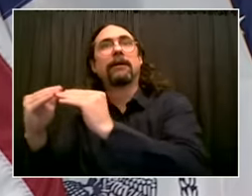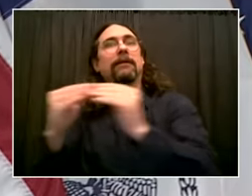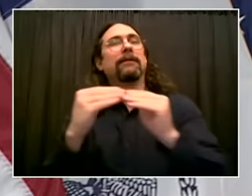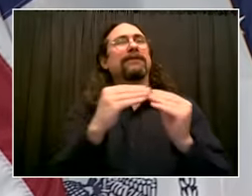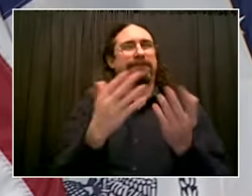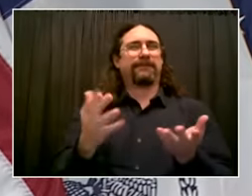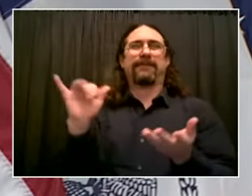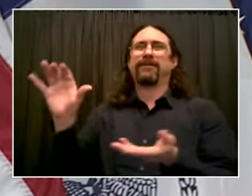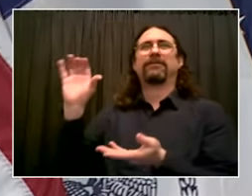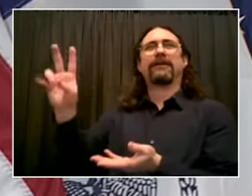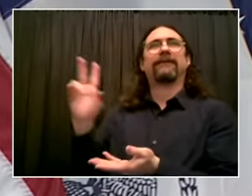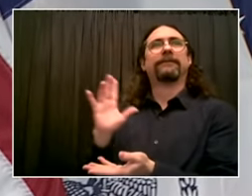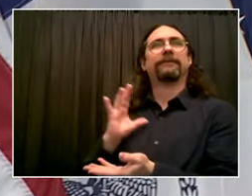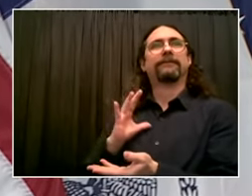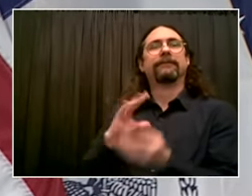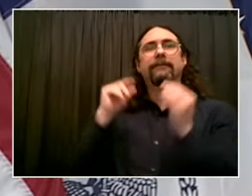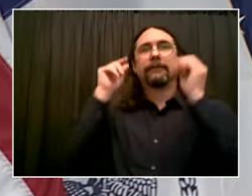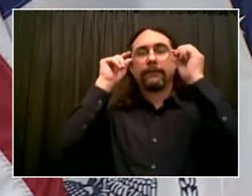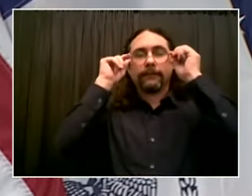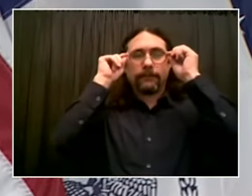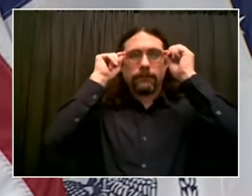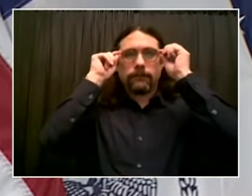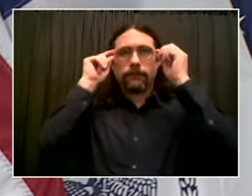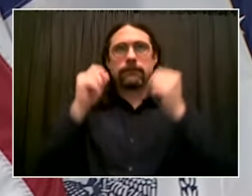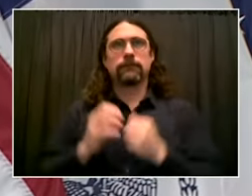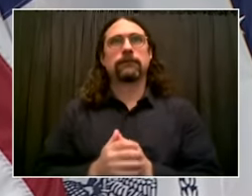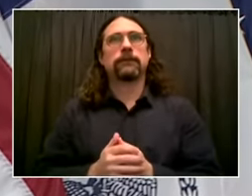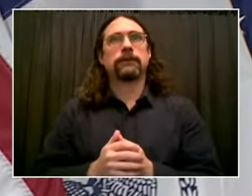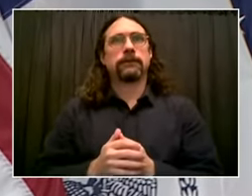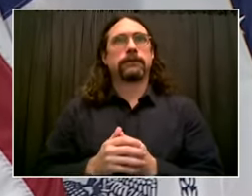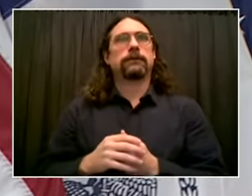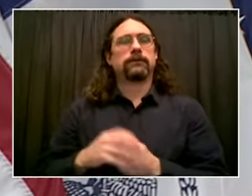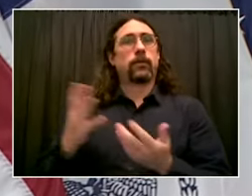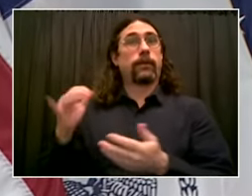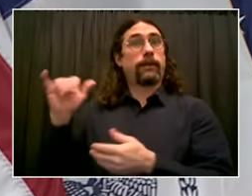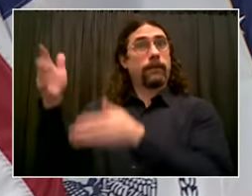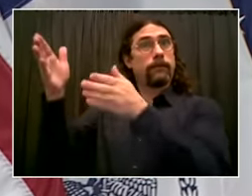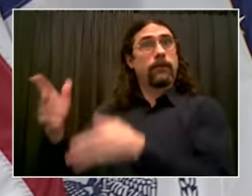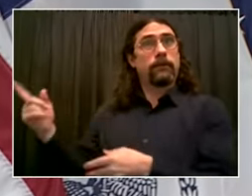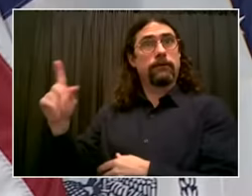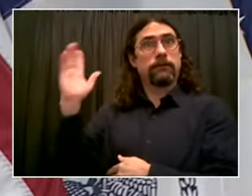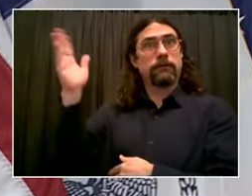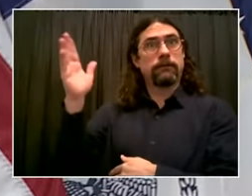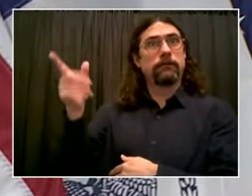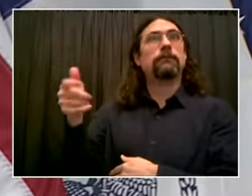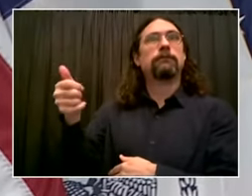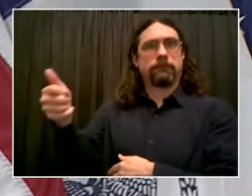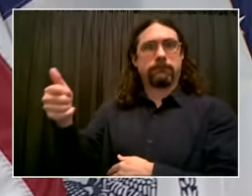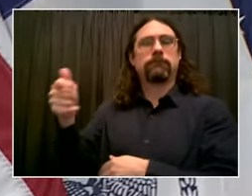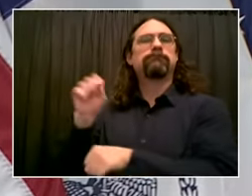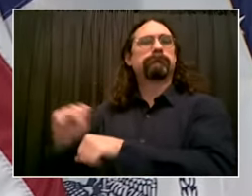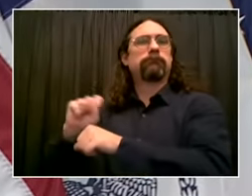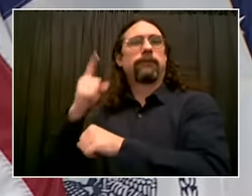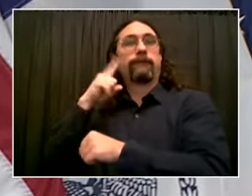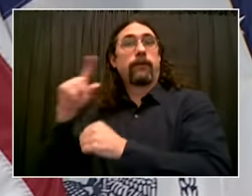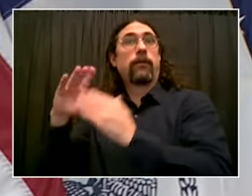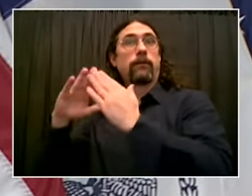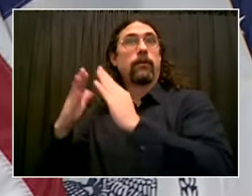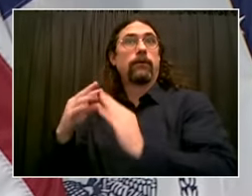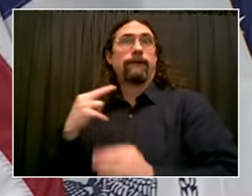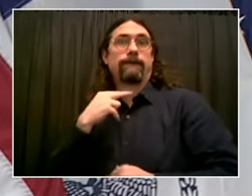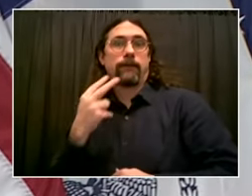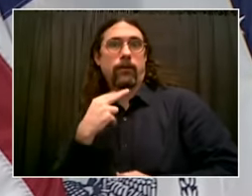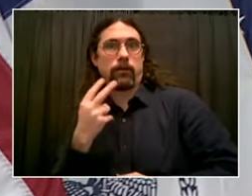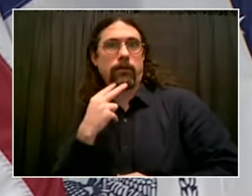helping us to make sure that 5G and broadband access is to everyone. So my pleasure to introduce Afua